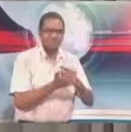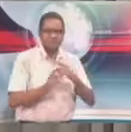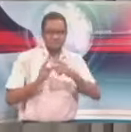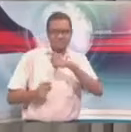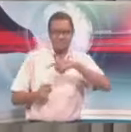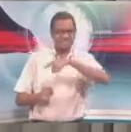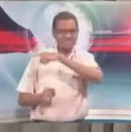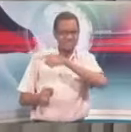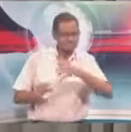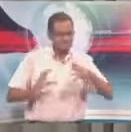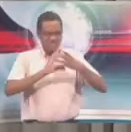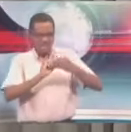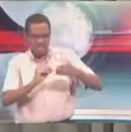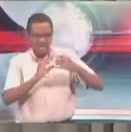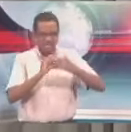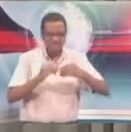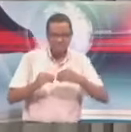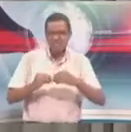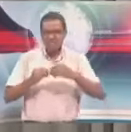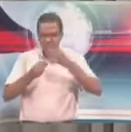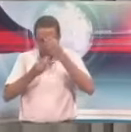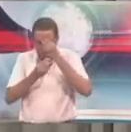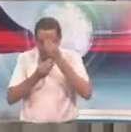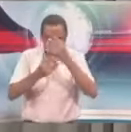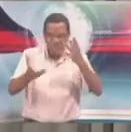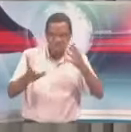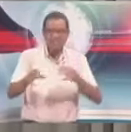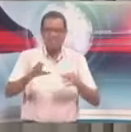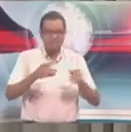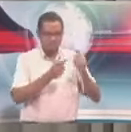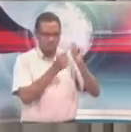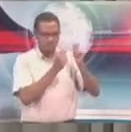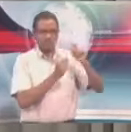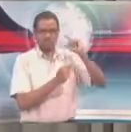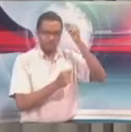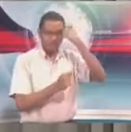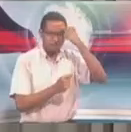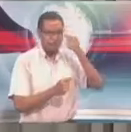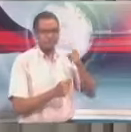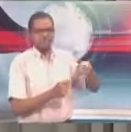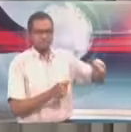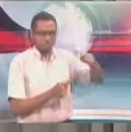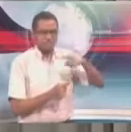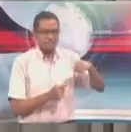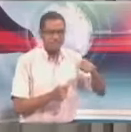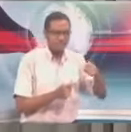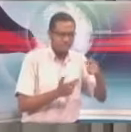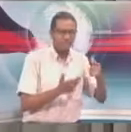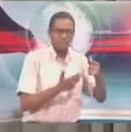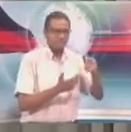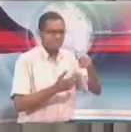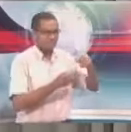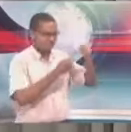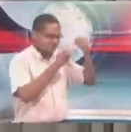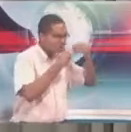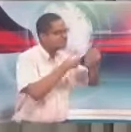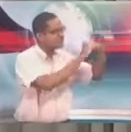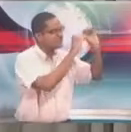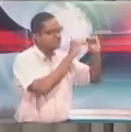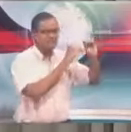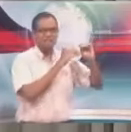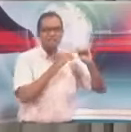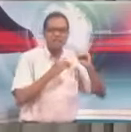misrepresentations, which they can only answer as to why they are doing it, there is simply no truth to it.